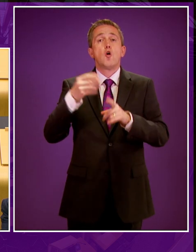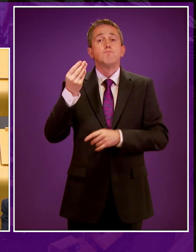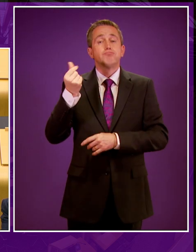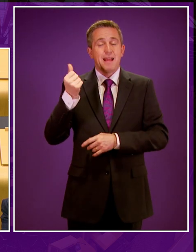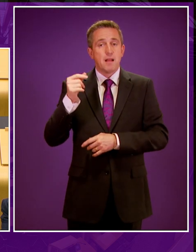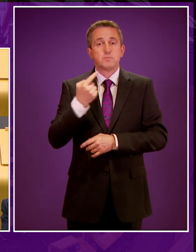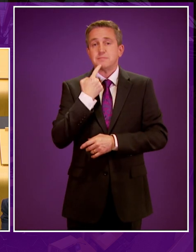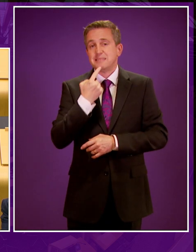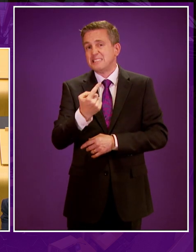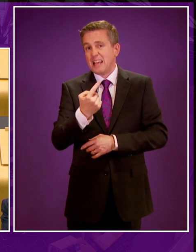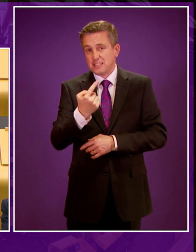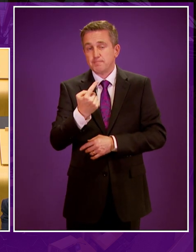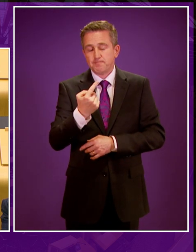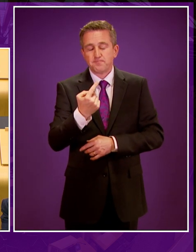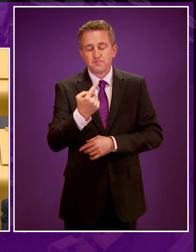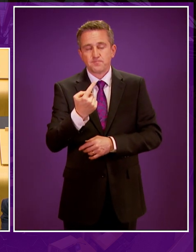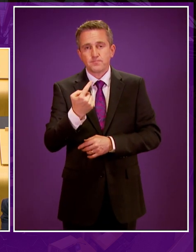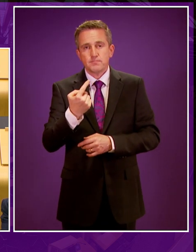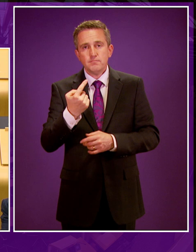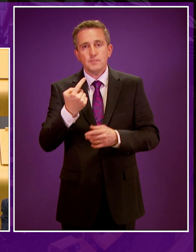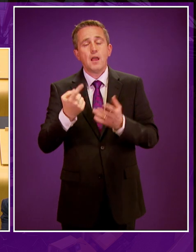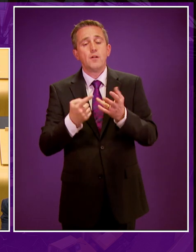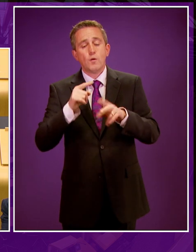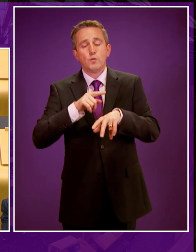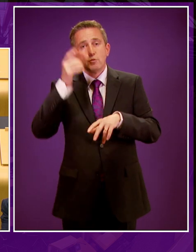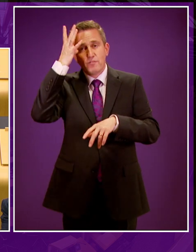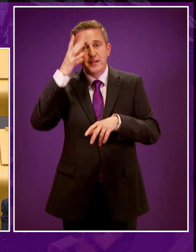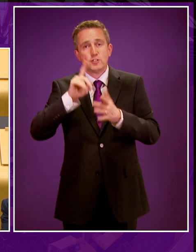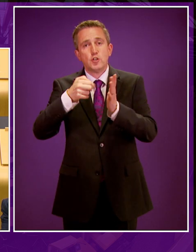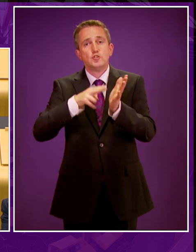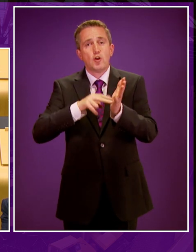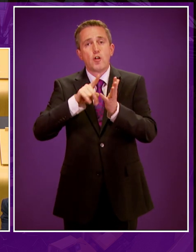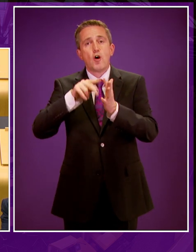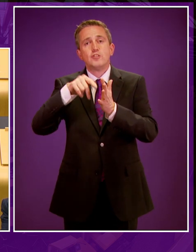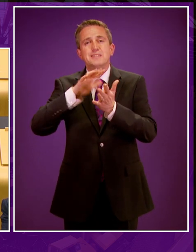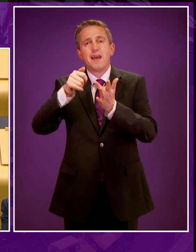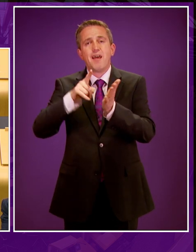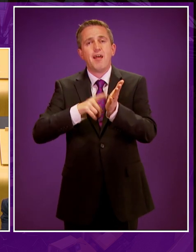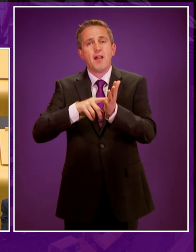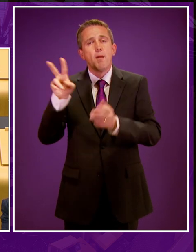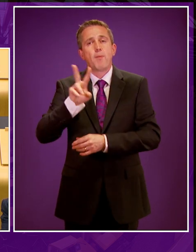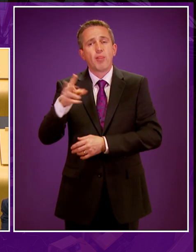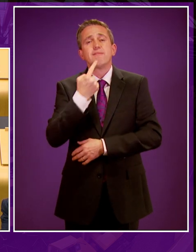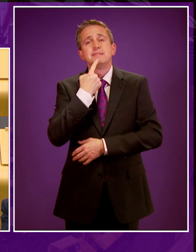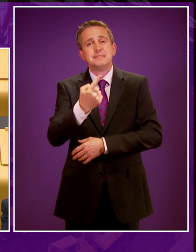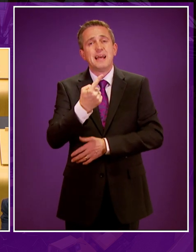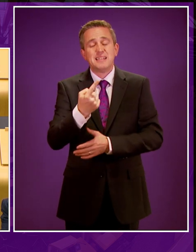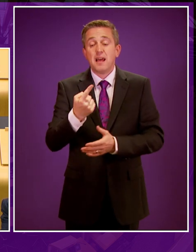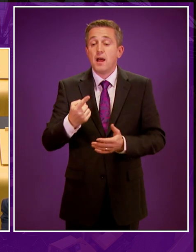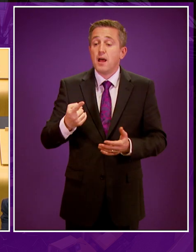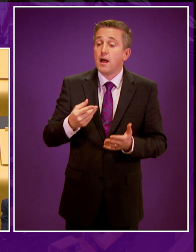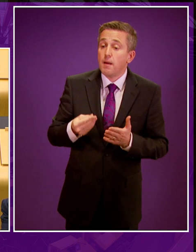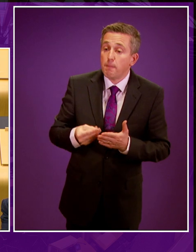Kodrilla and a key UK government advisor and of course, Professor John Underhill, they have agreed that the economic opportunities of